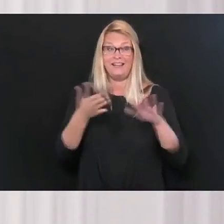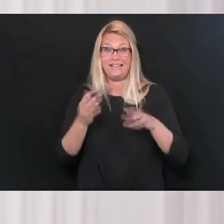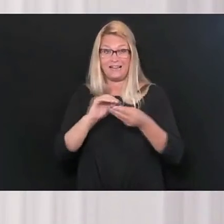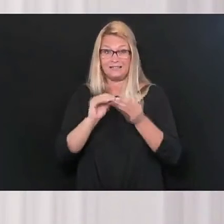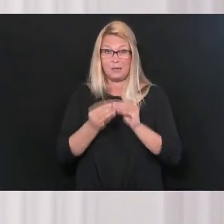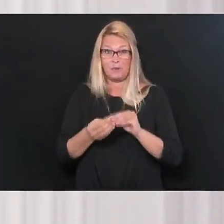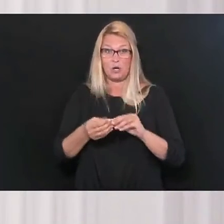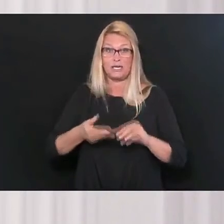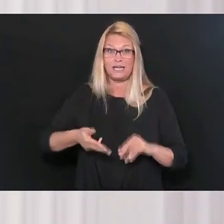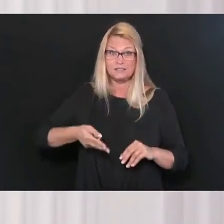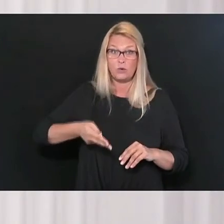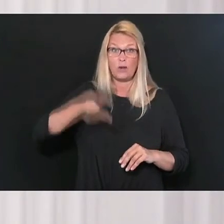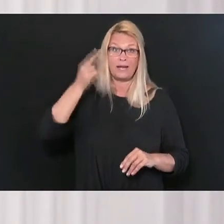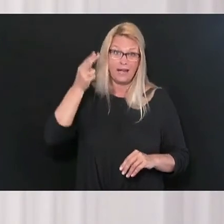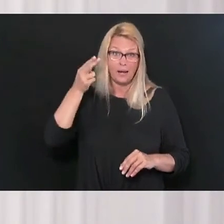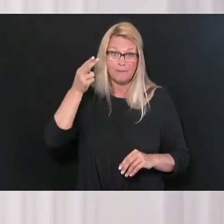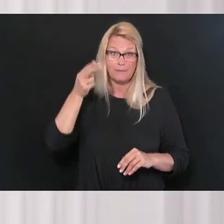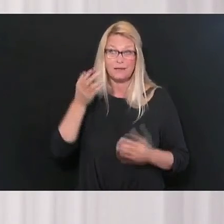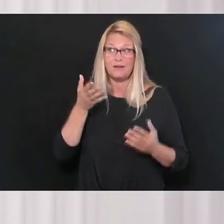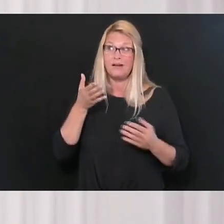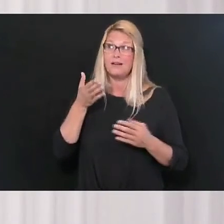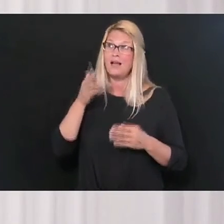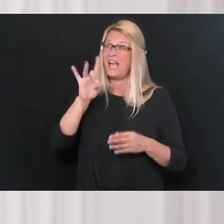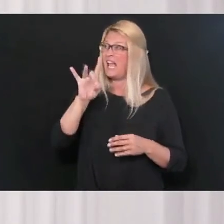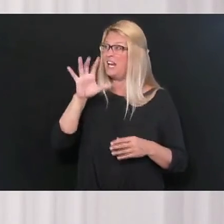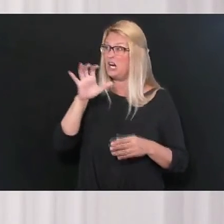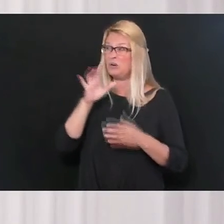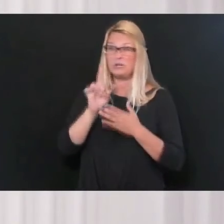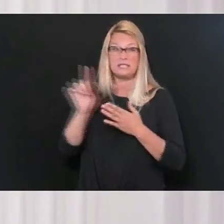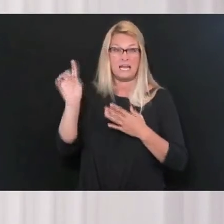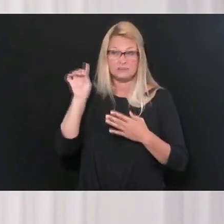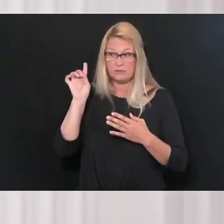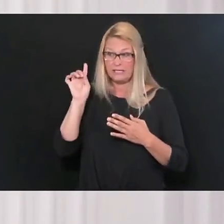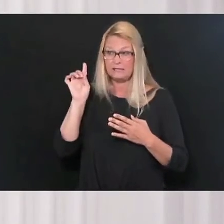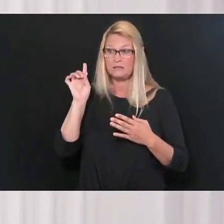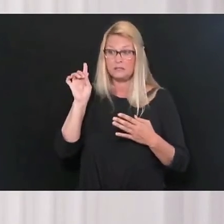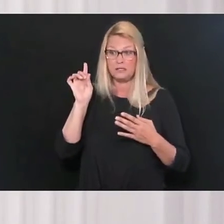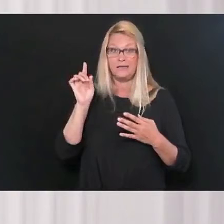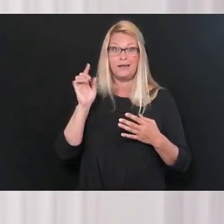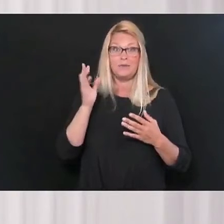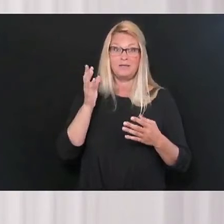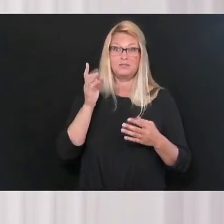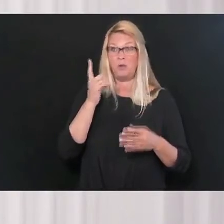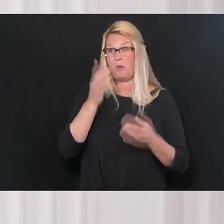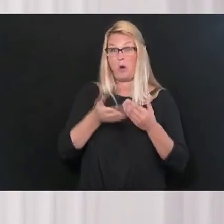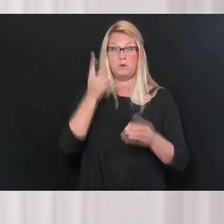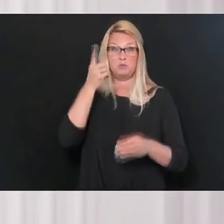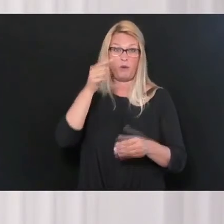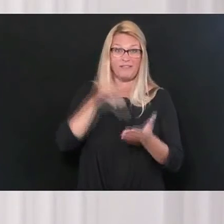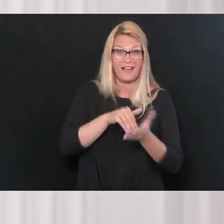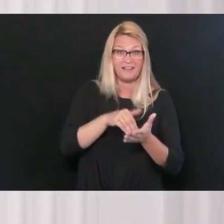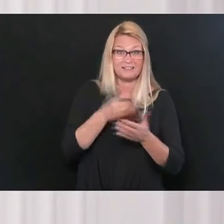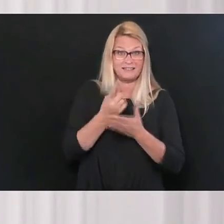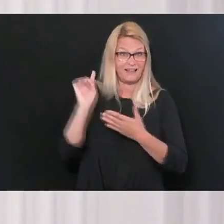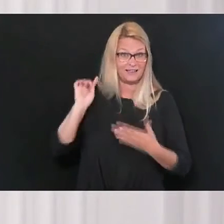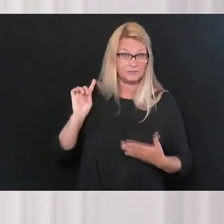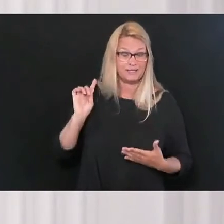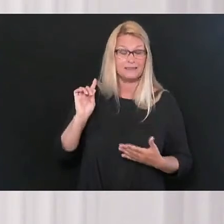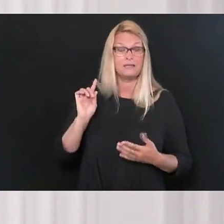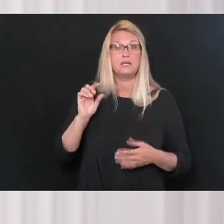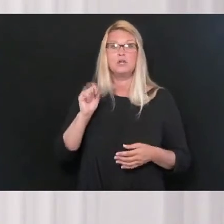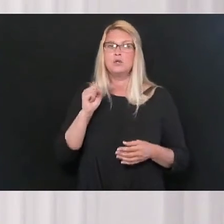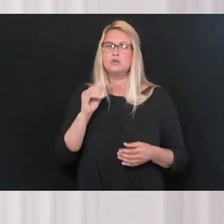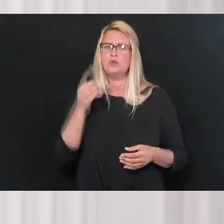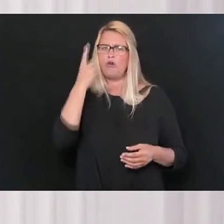averaging 800 and some over the last week, but it got over a thousand at least one day last week. So I think that for us in West